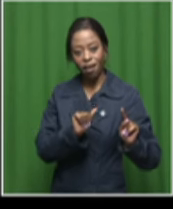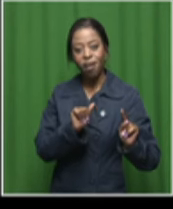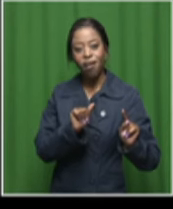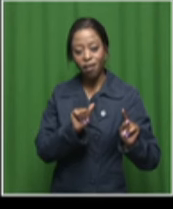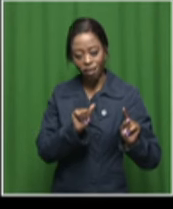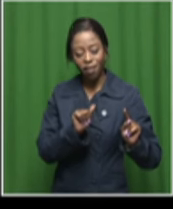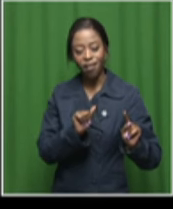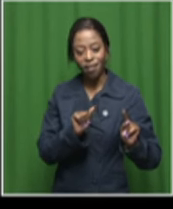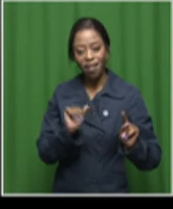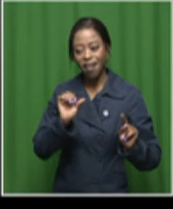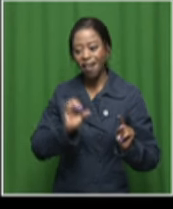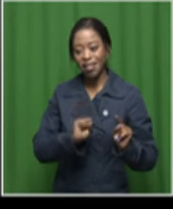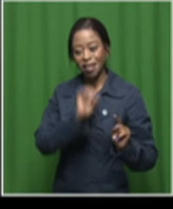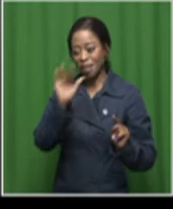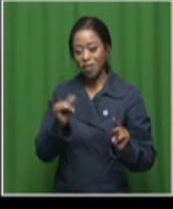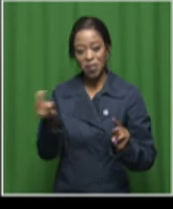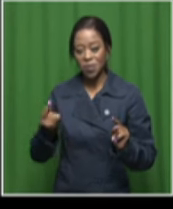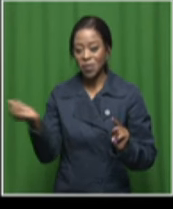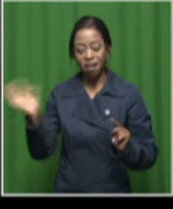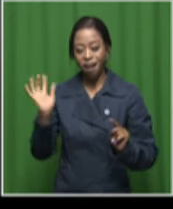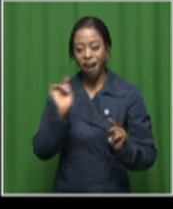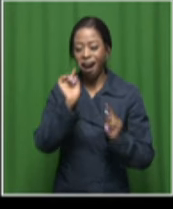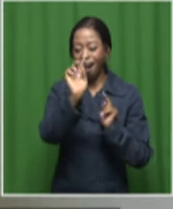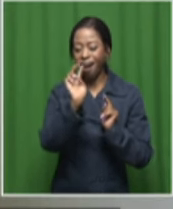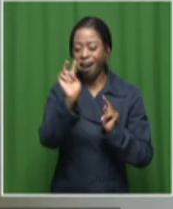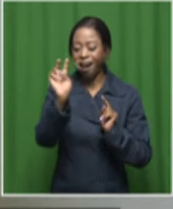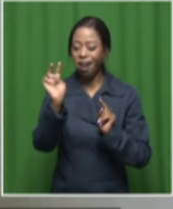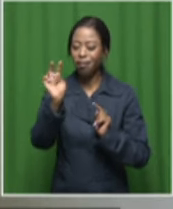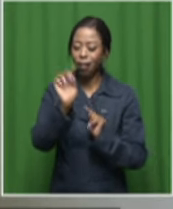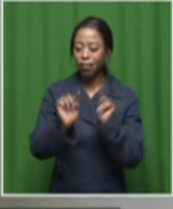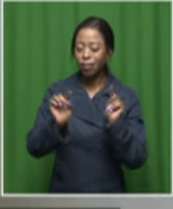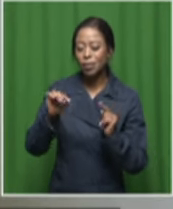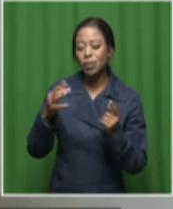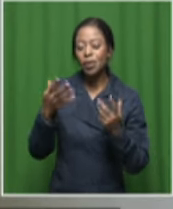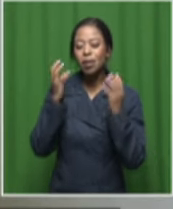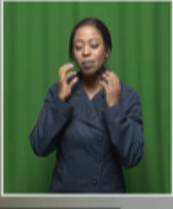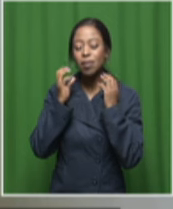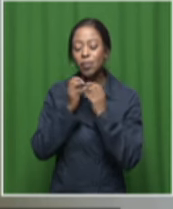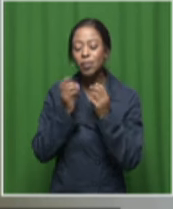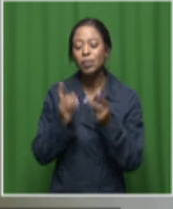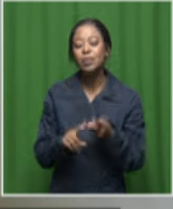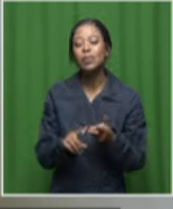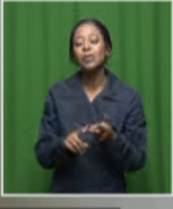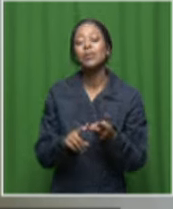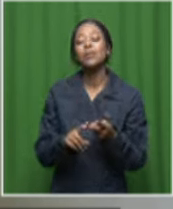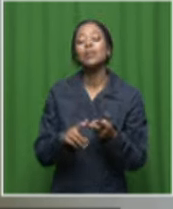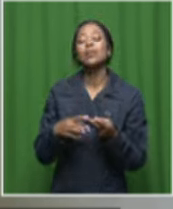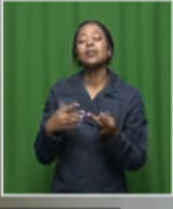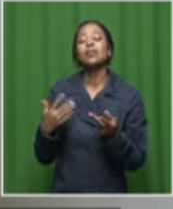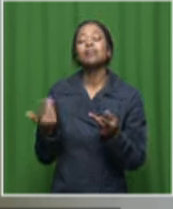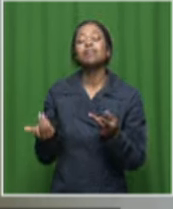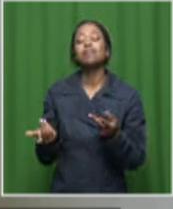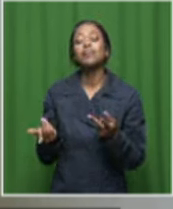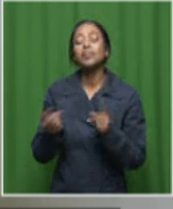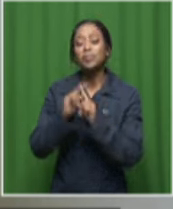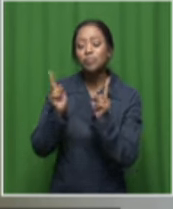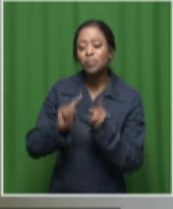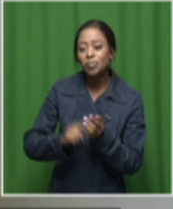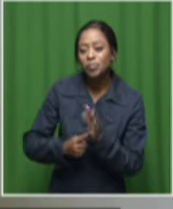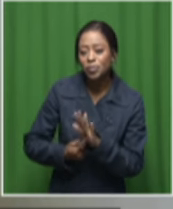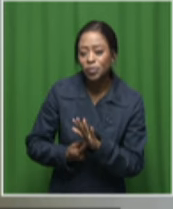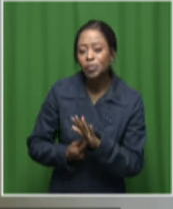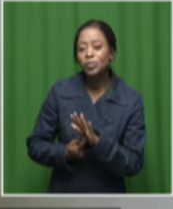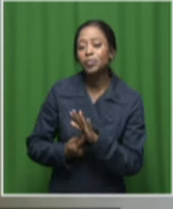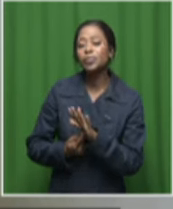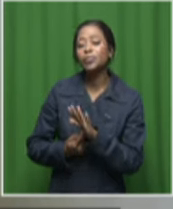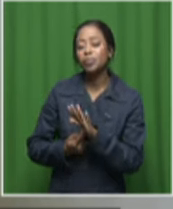Southern African tour that includes a performance in Maputo in Mozambique and, of course, a special show at St.